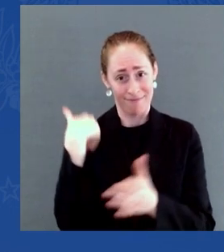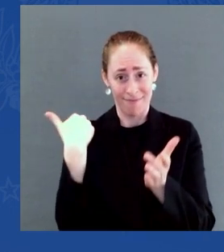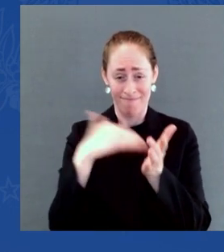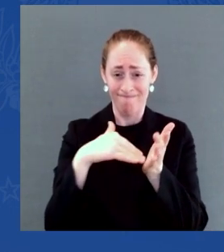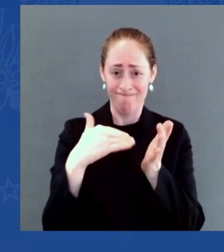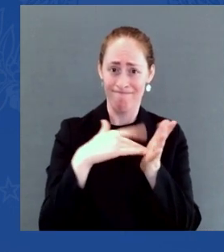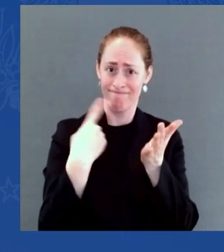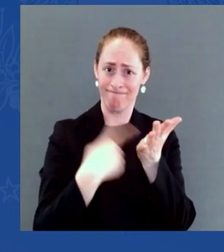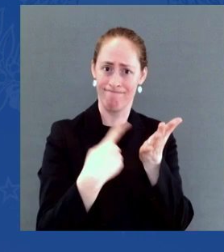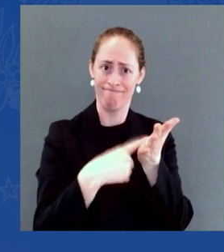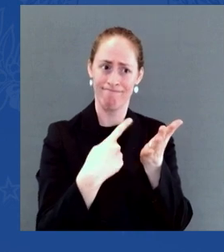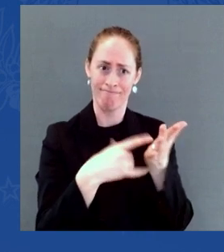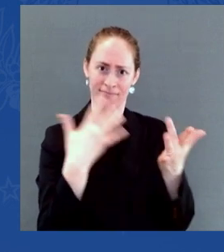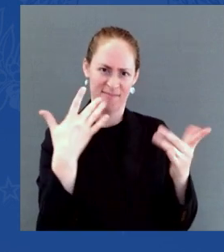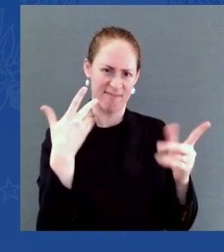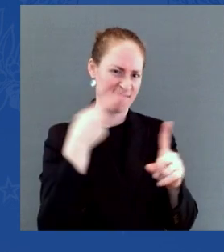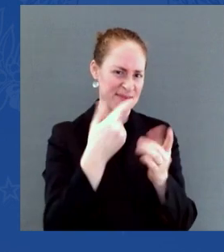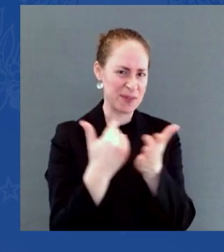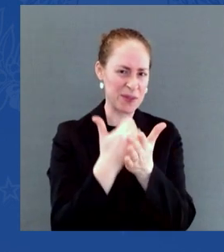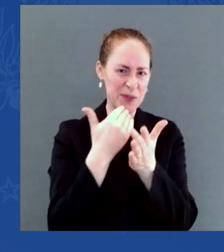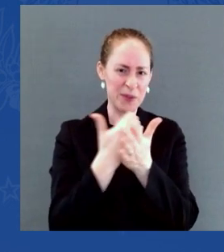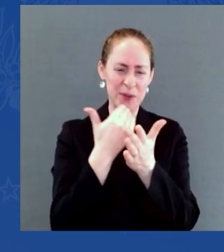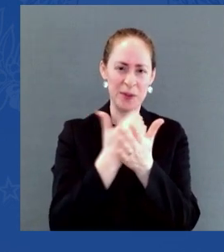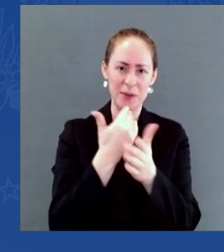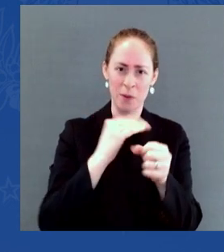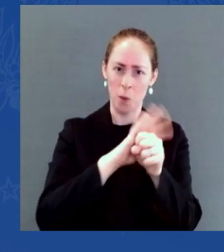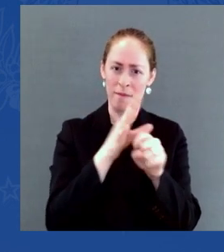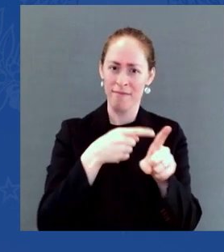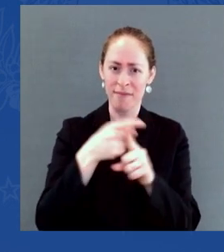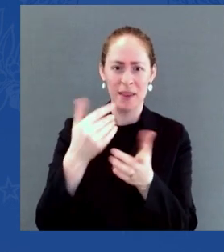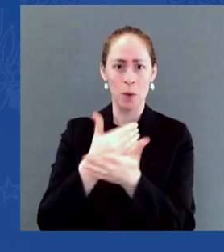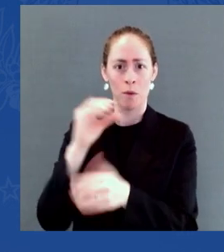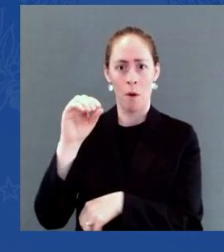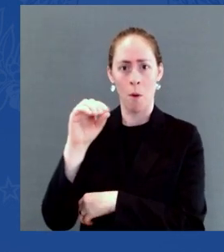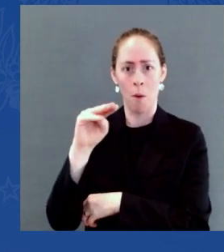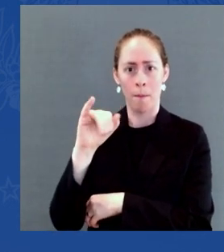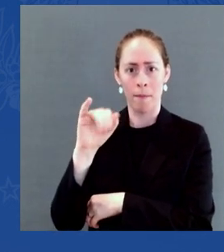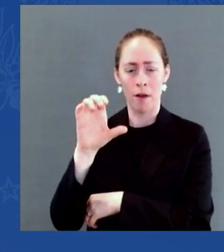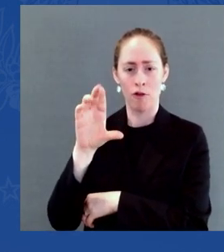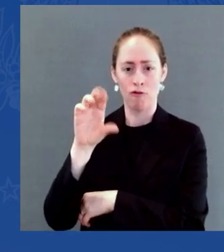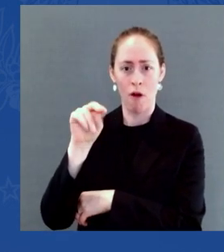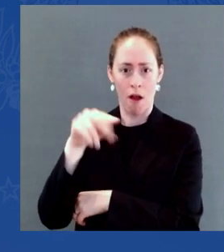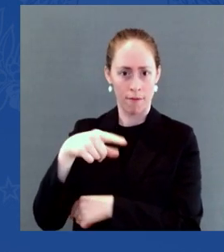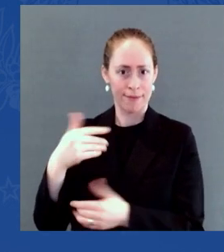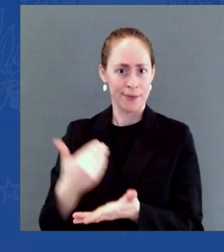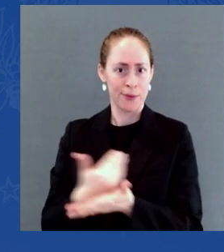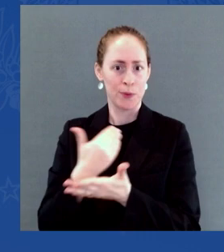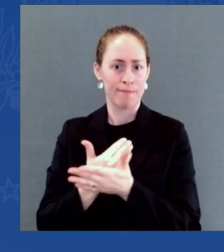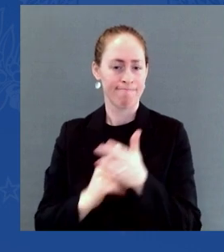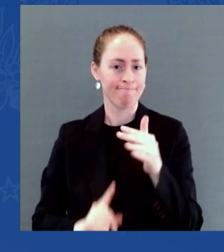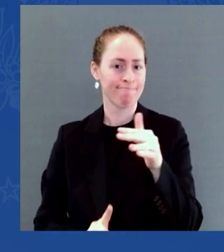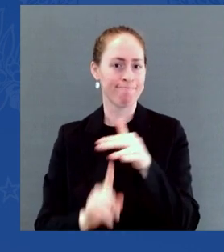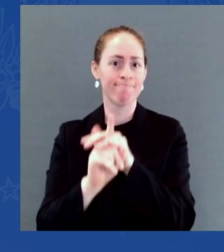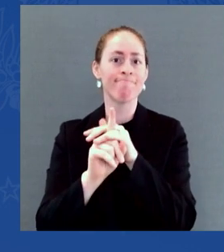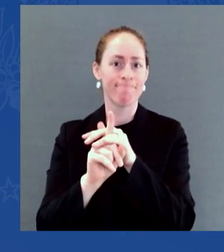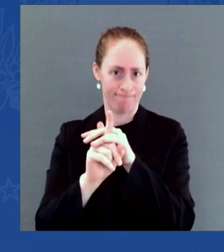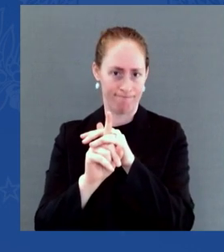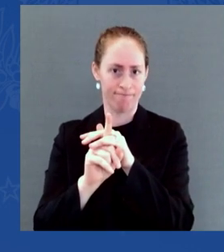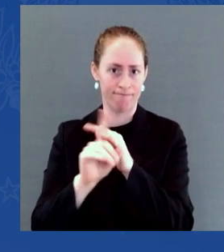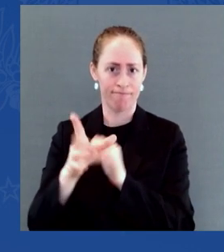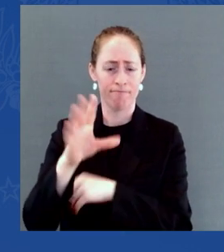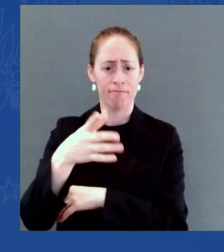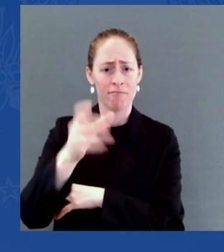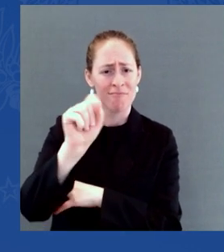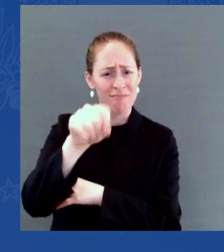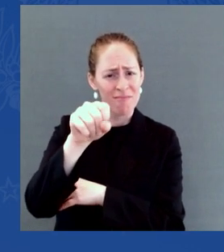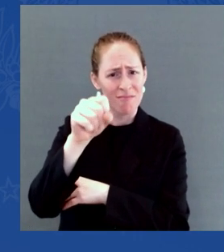As I said, this new variant is a cause for concern, but not a cause for panic. We have the best vaccines in the world,